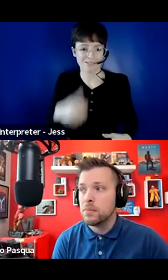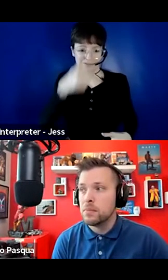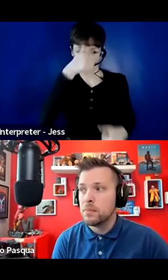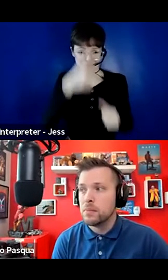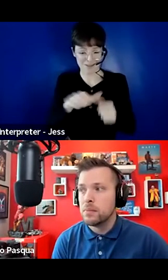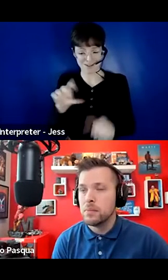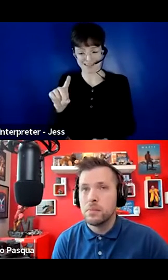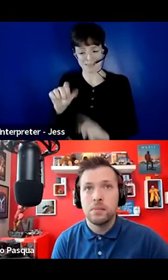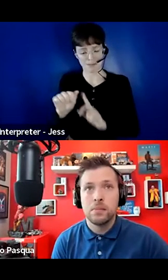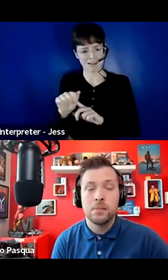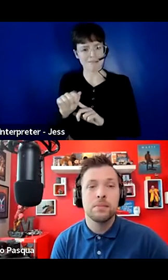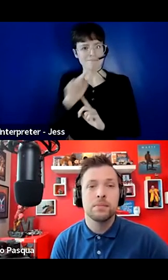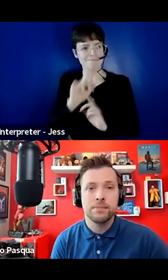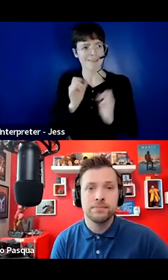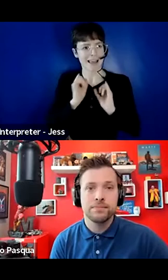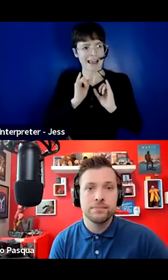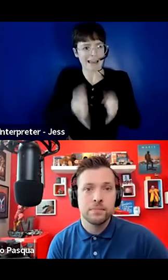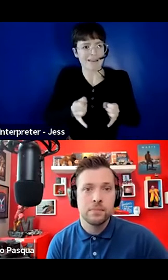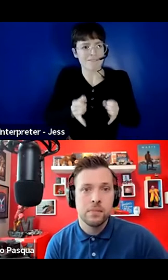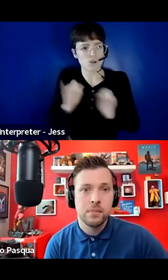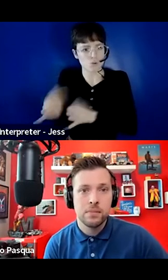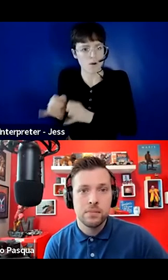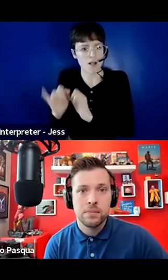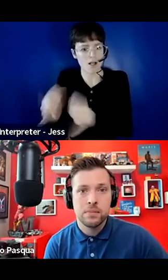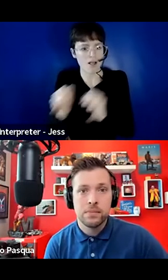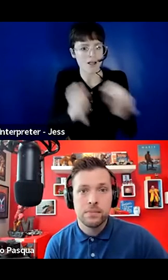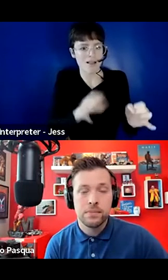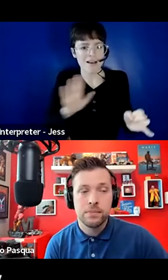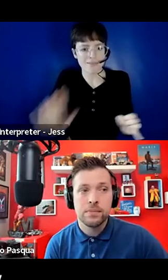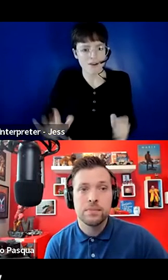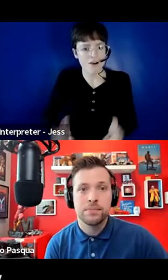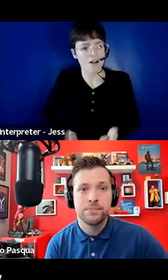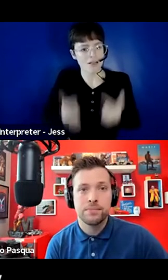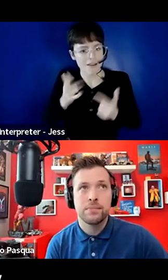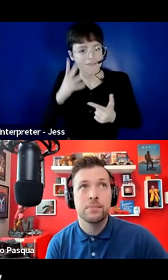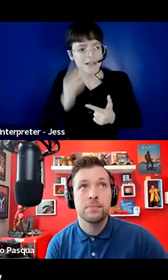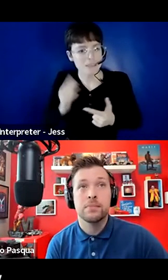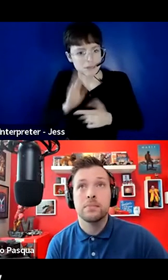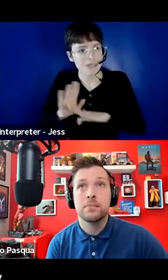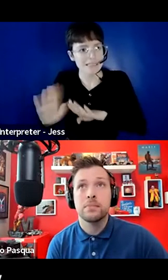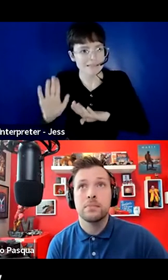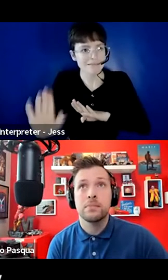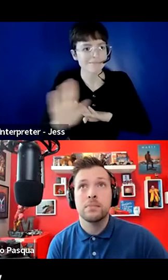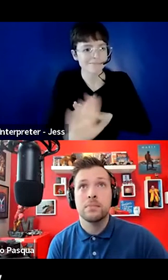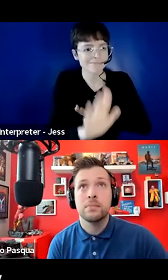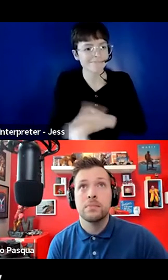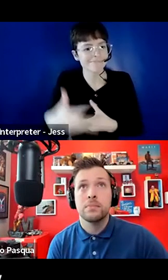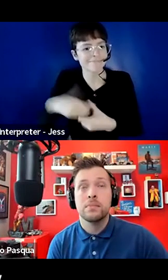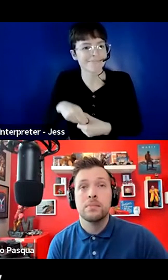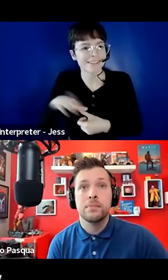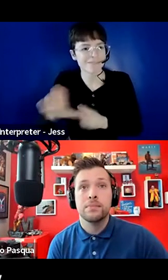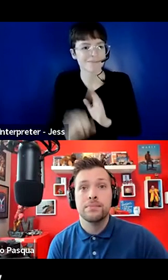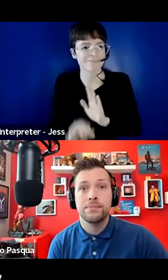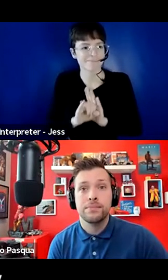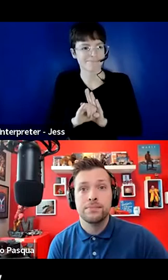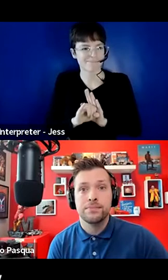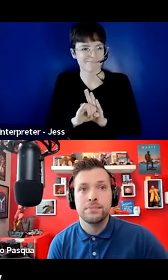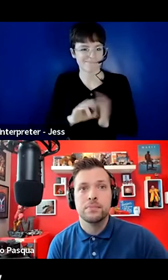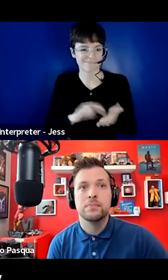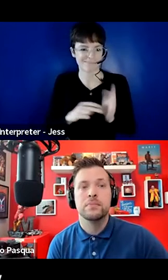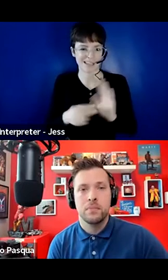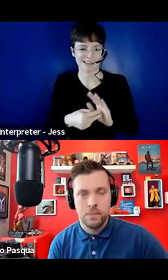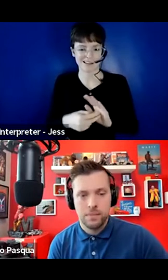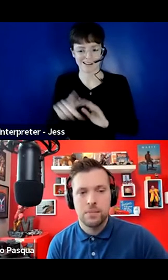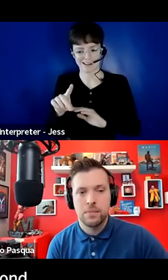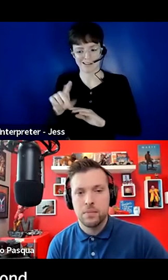an integral part of a person's identity. But disability is not the only thing that defines us and